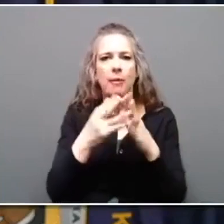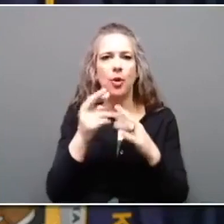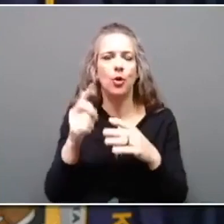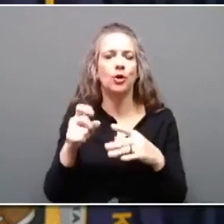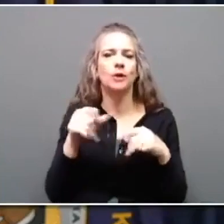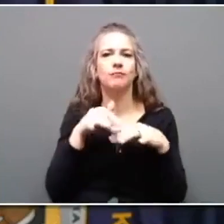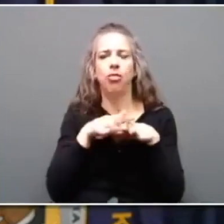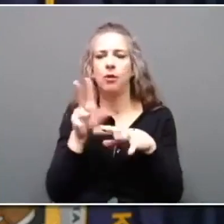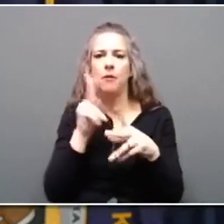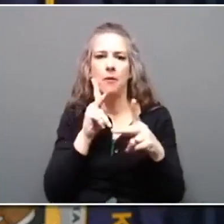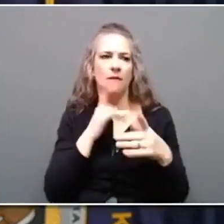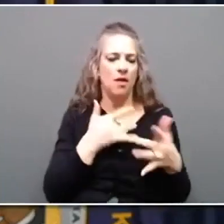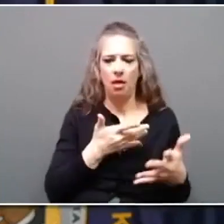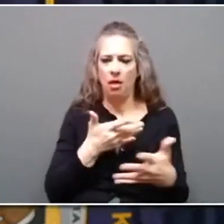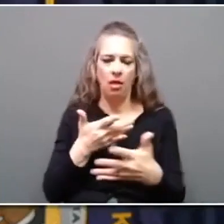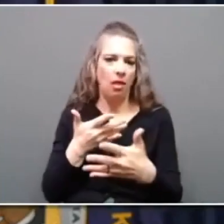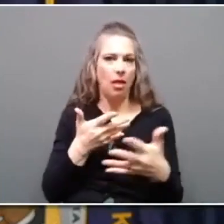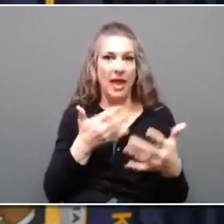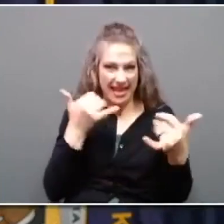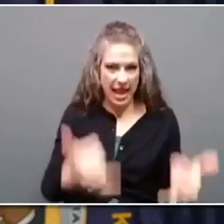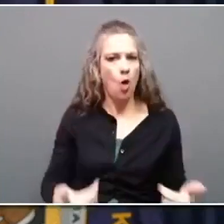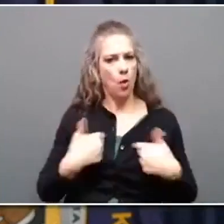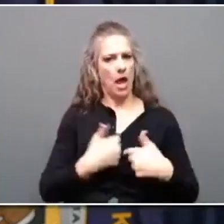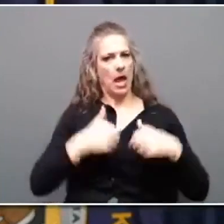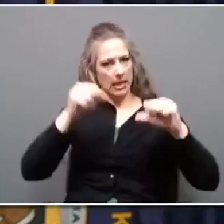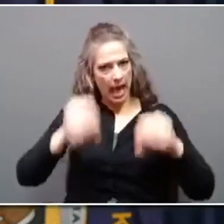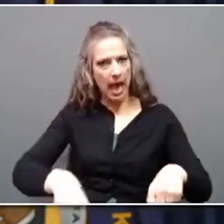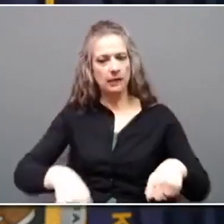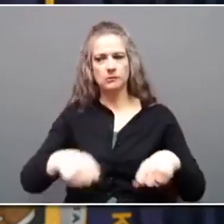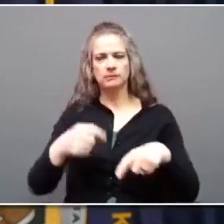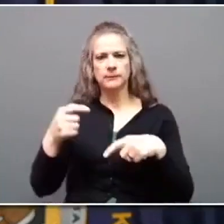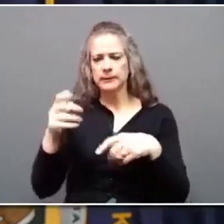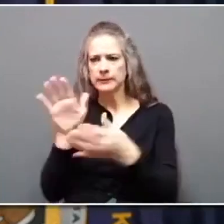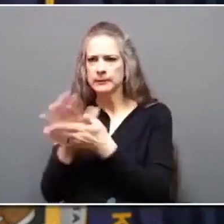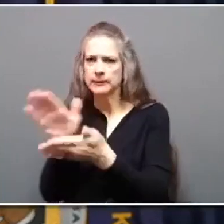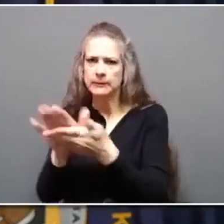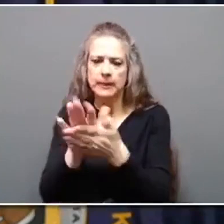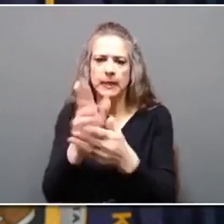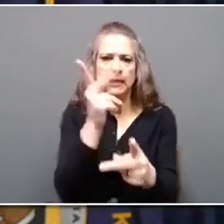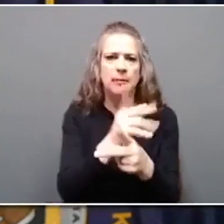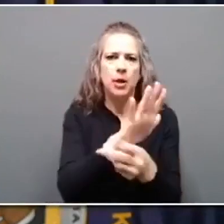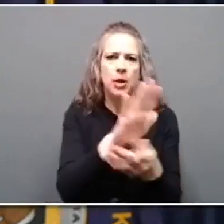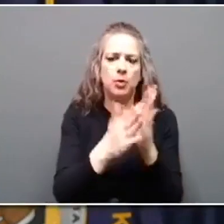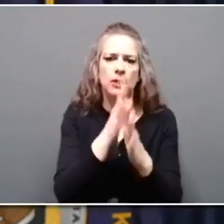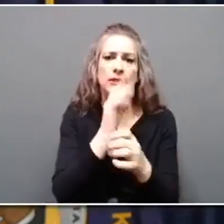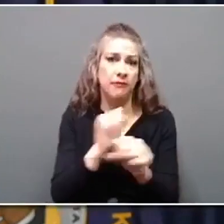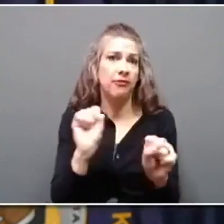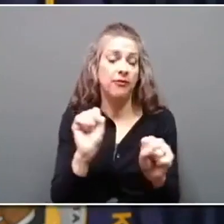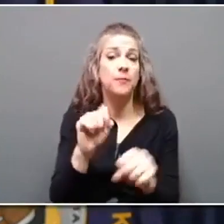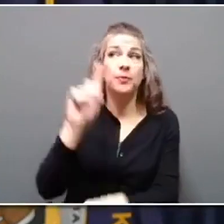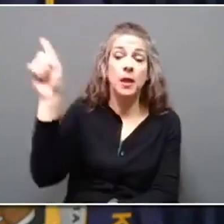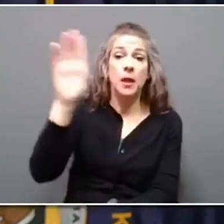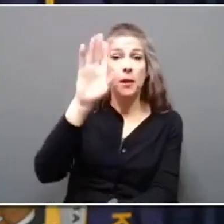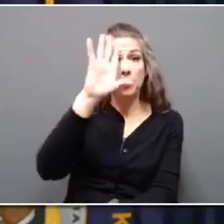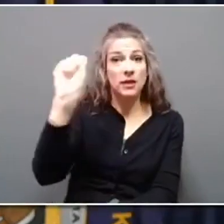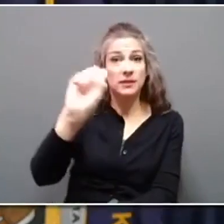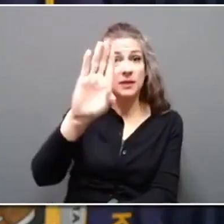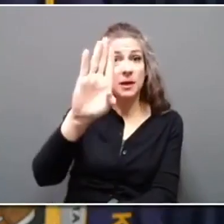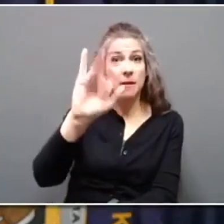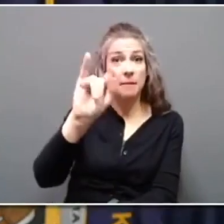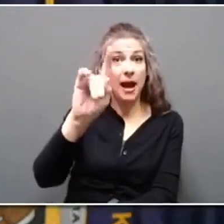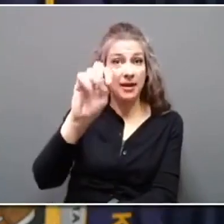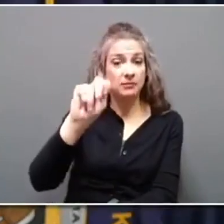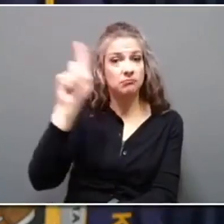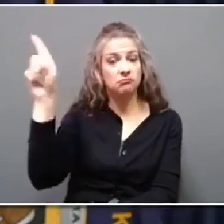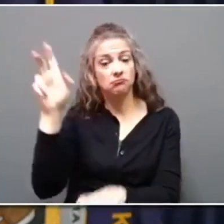problems and keep communities safer. President Biden's Investing in America agenda delivers the largest investment